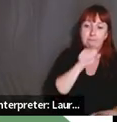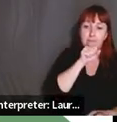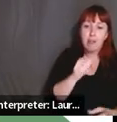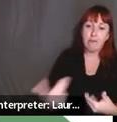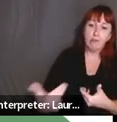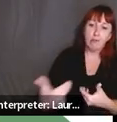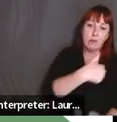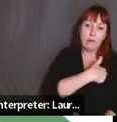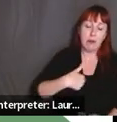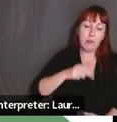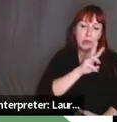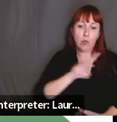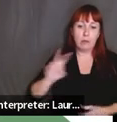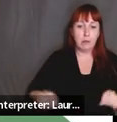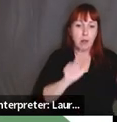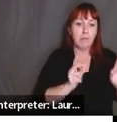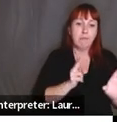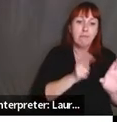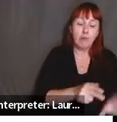site and join us, uh, if you can.